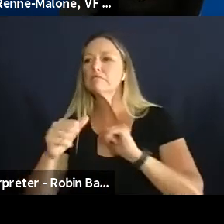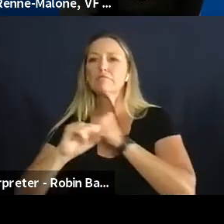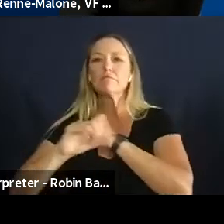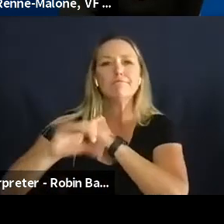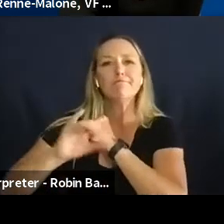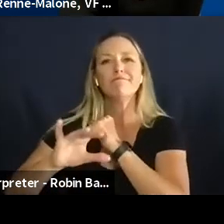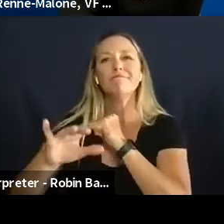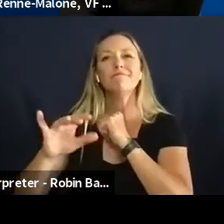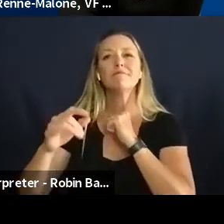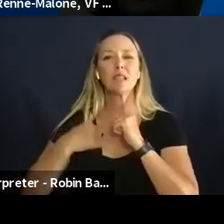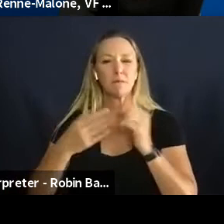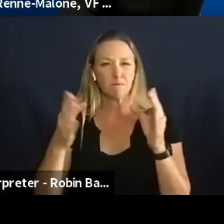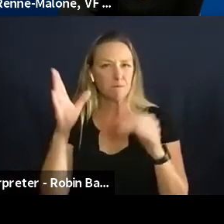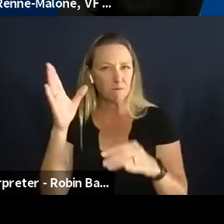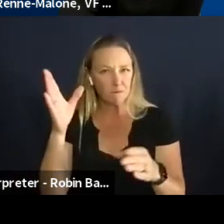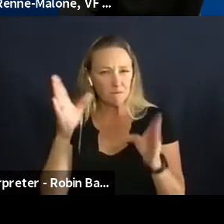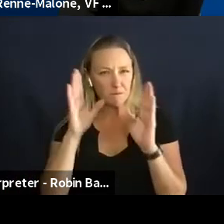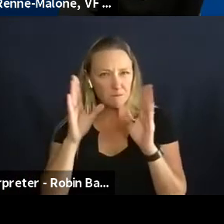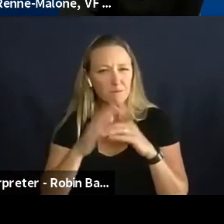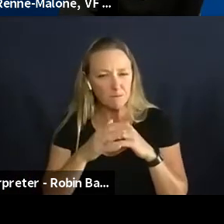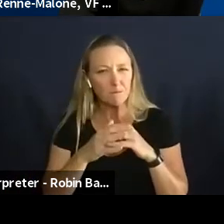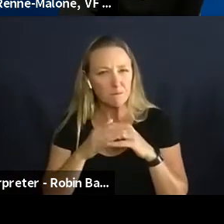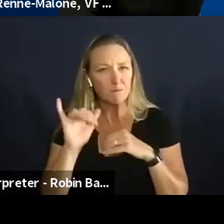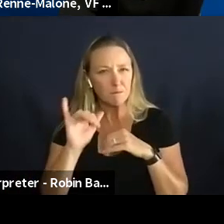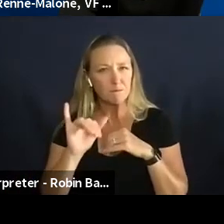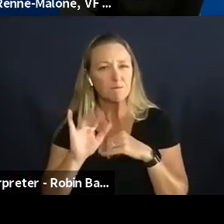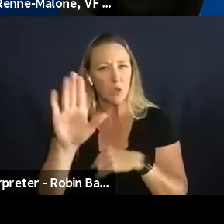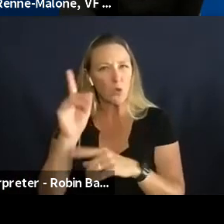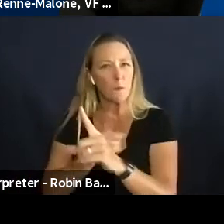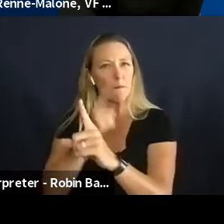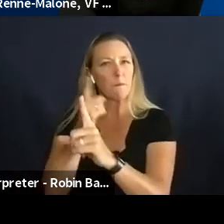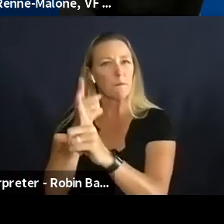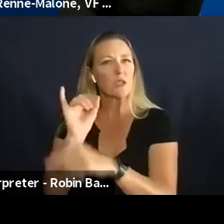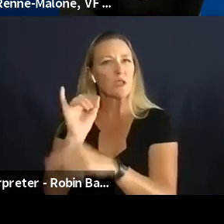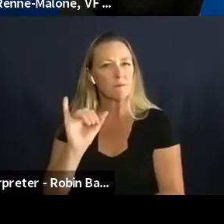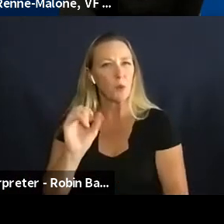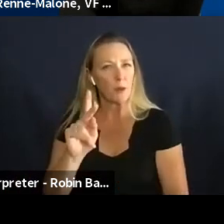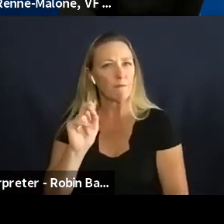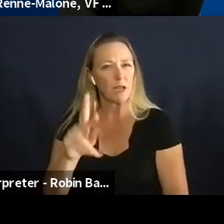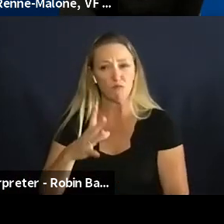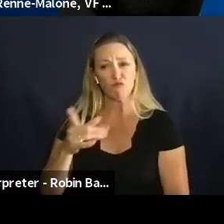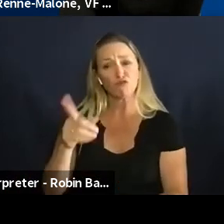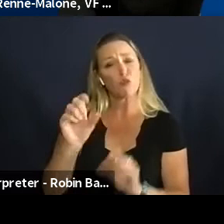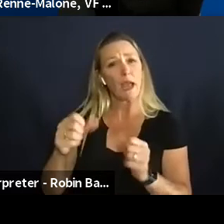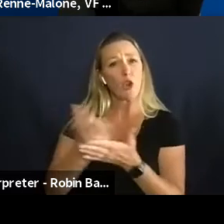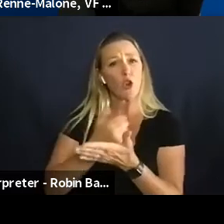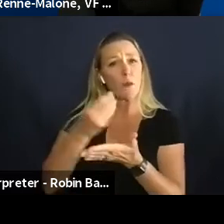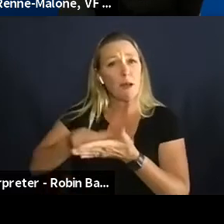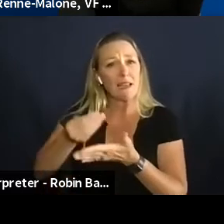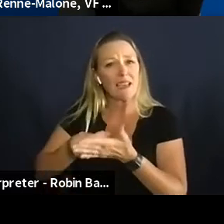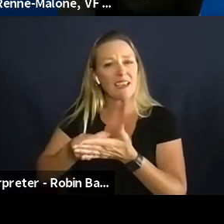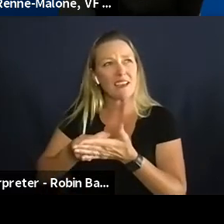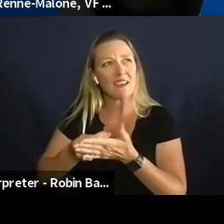you have the mission of of the company and yeah you can make money but sometimes people try to do both